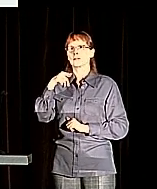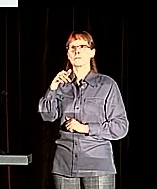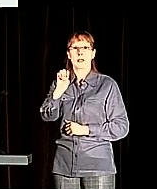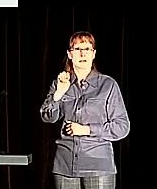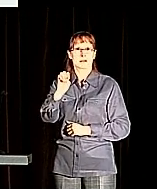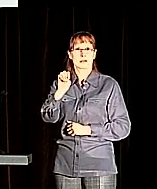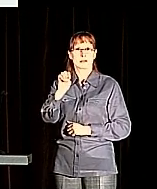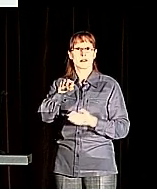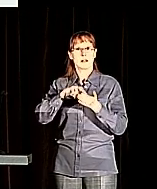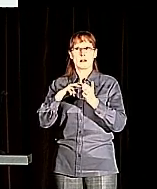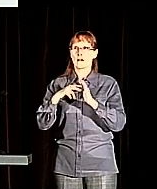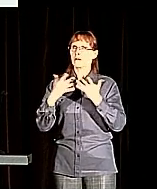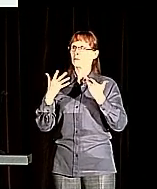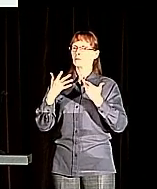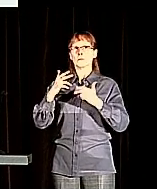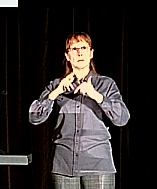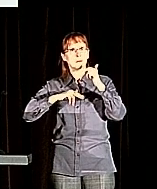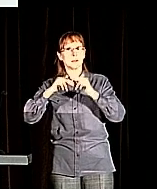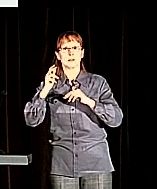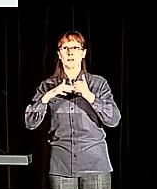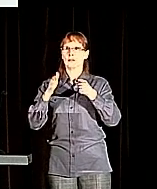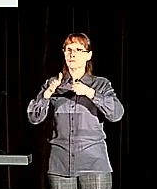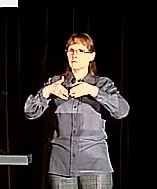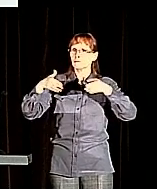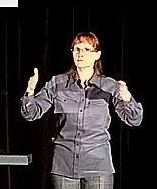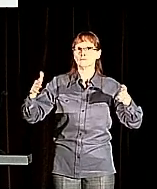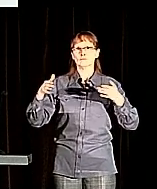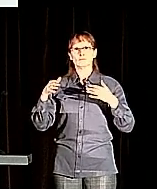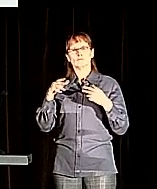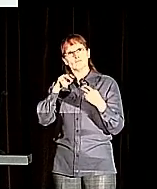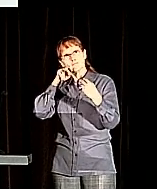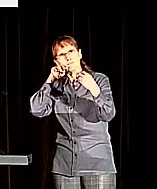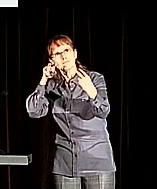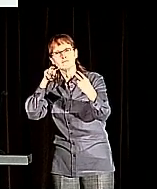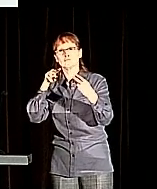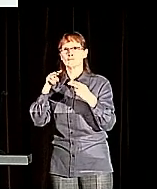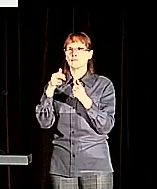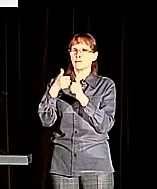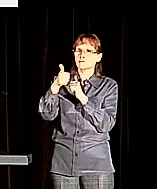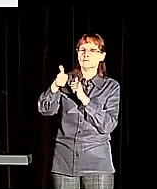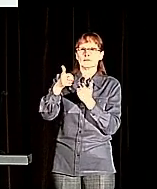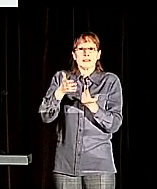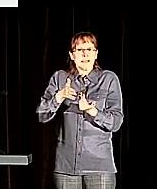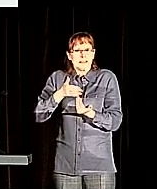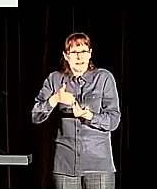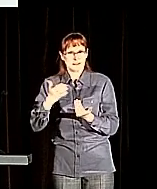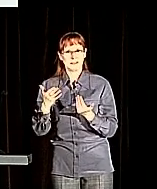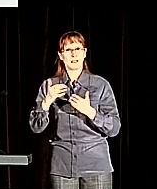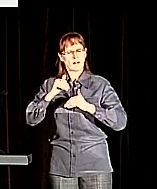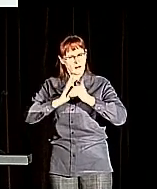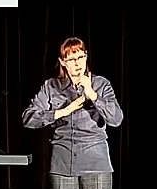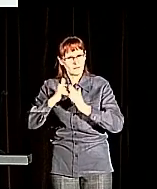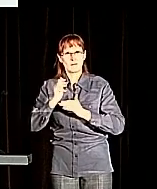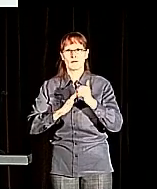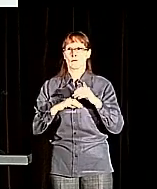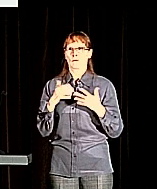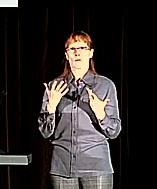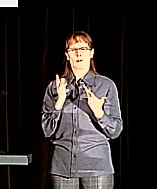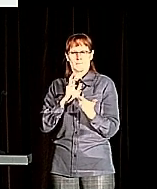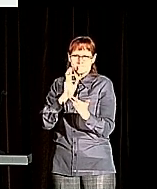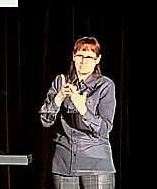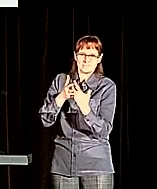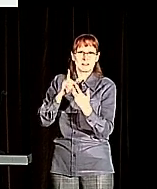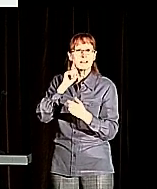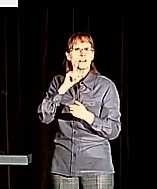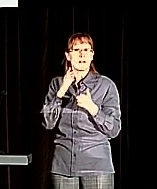designs, like for example, you're usually not going to find a pillar in the middle of the room. Those are very awkward and take up space and they block everyone's view of what's